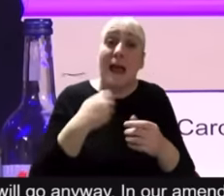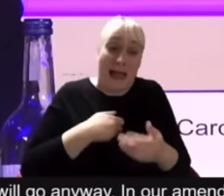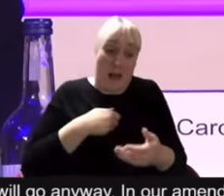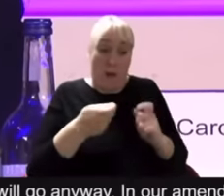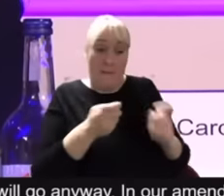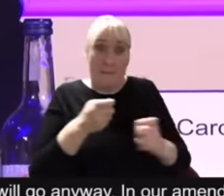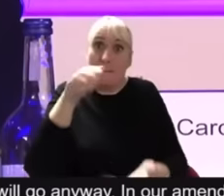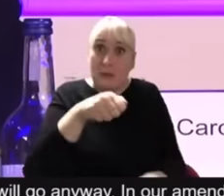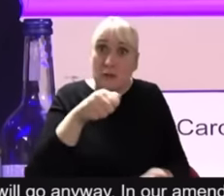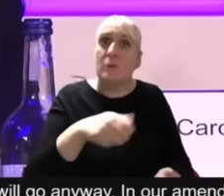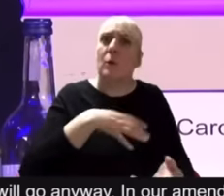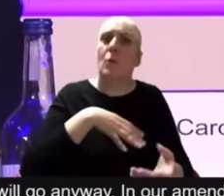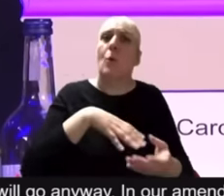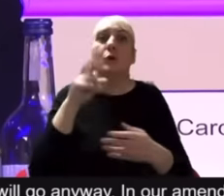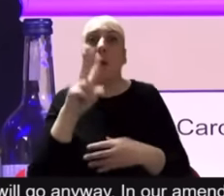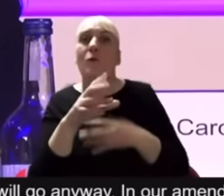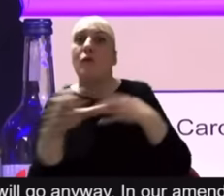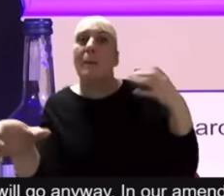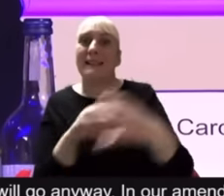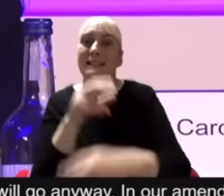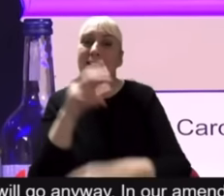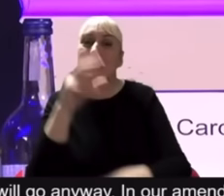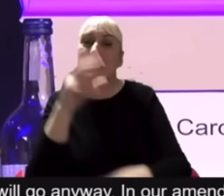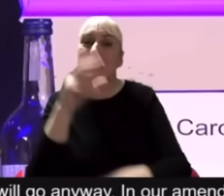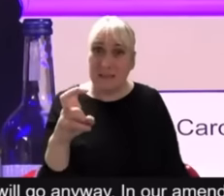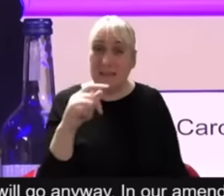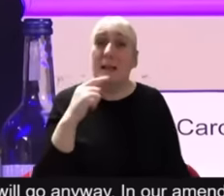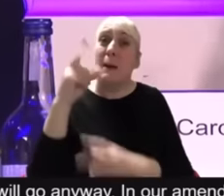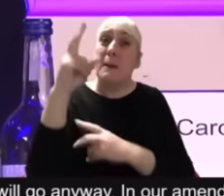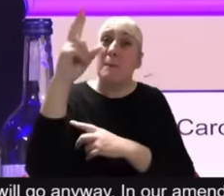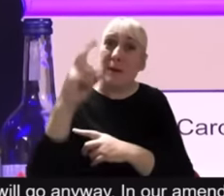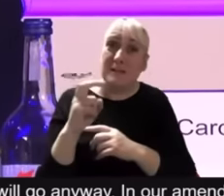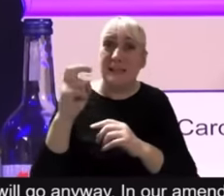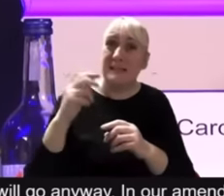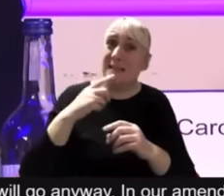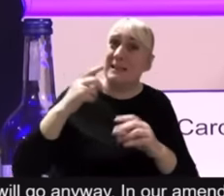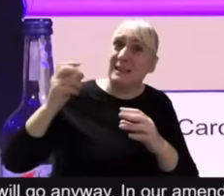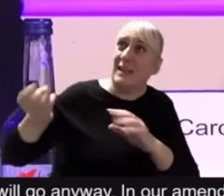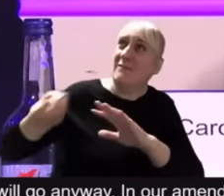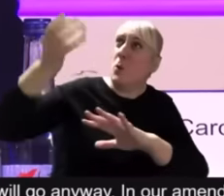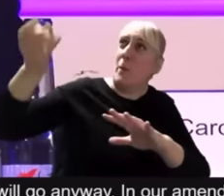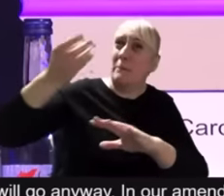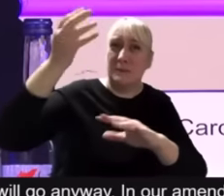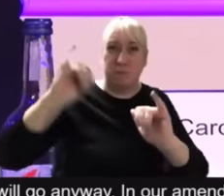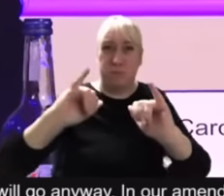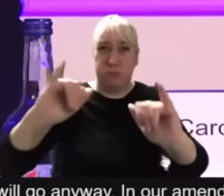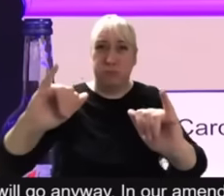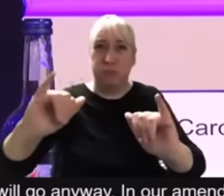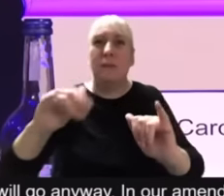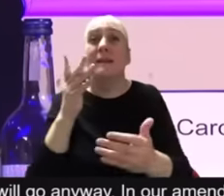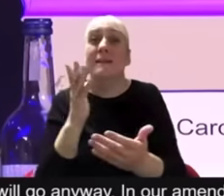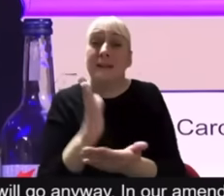Buses are on the road the whole time spewing out fumes. If we electrified the bus fleet then the